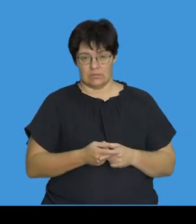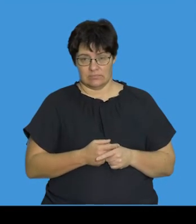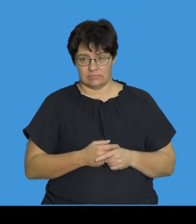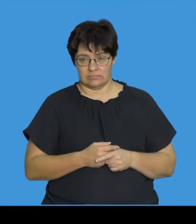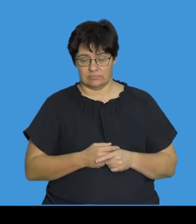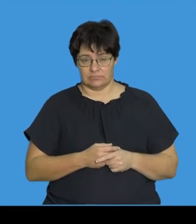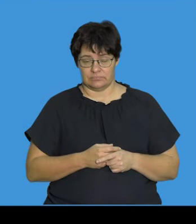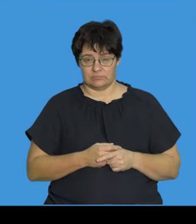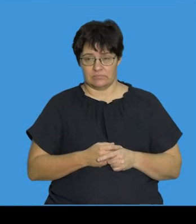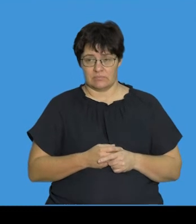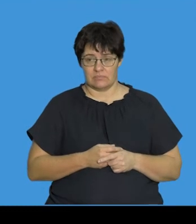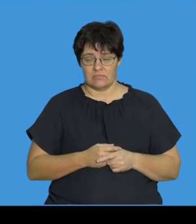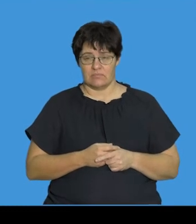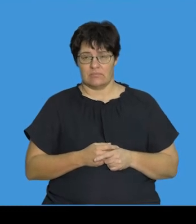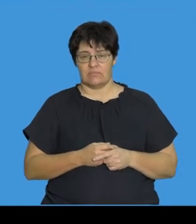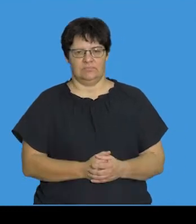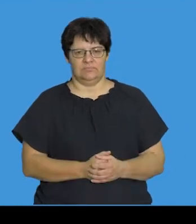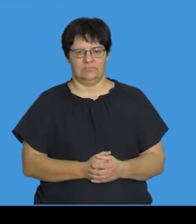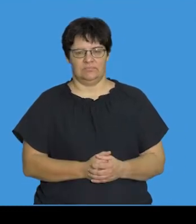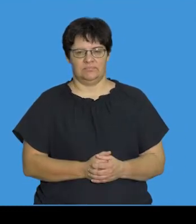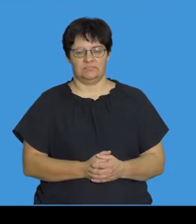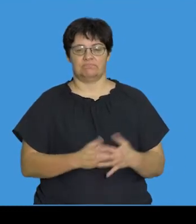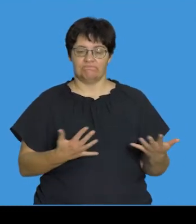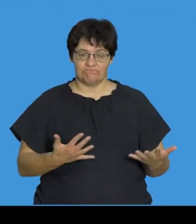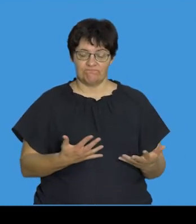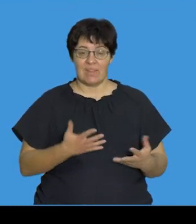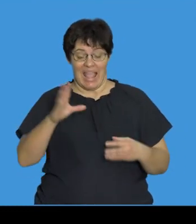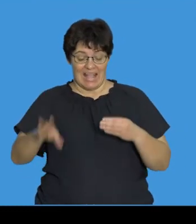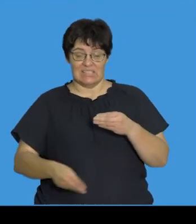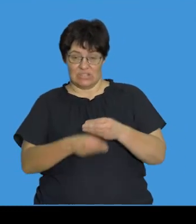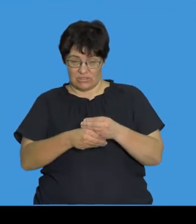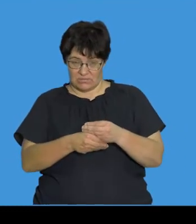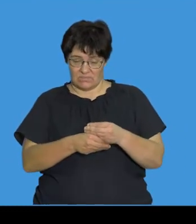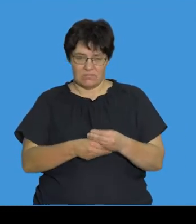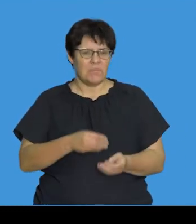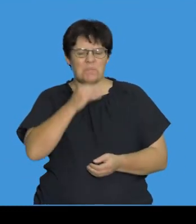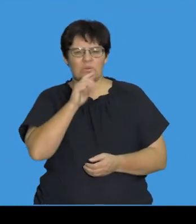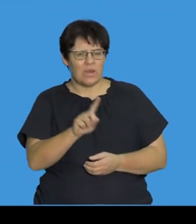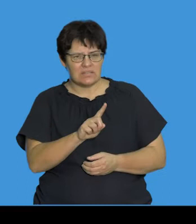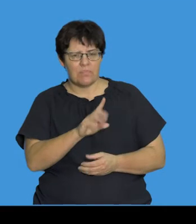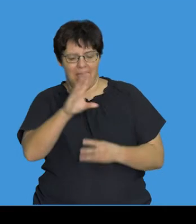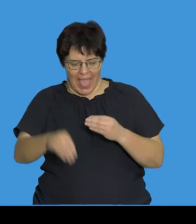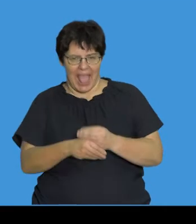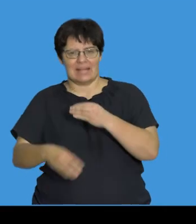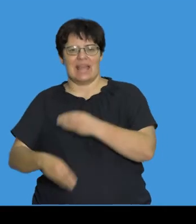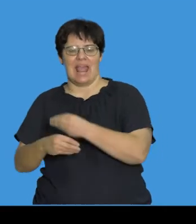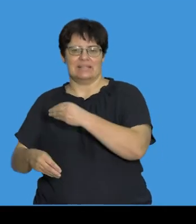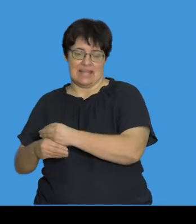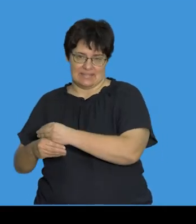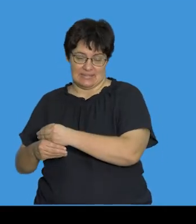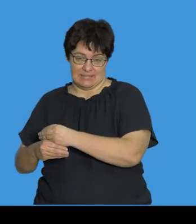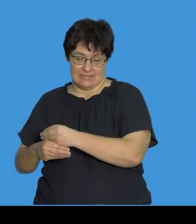distinct. So insertion essentially refers to adding on or inserting.